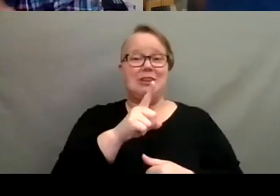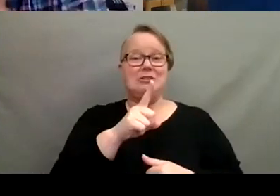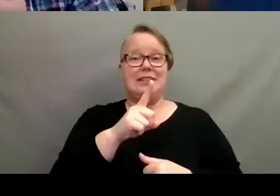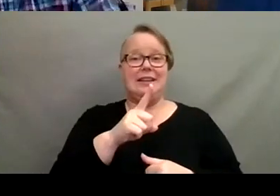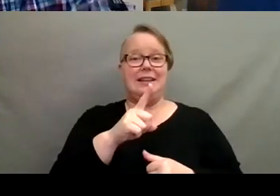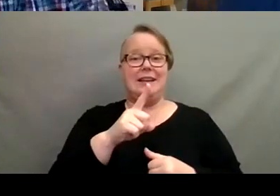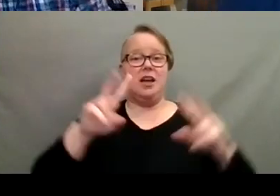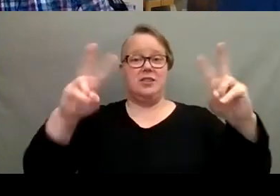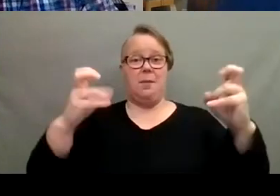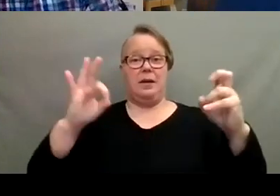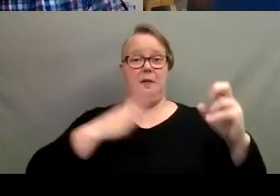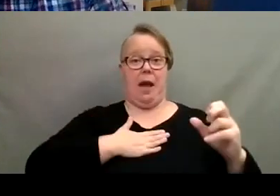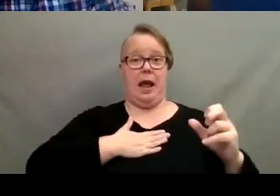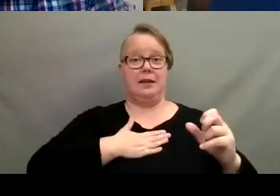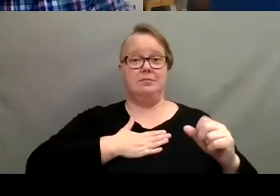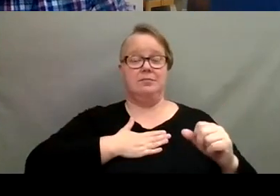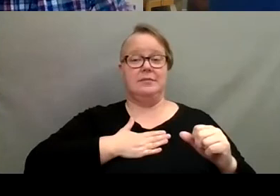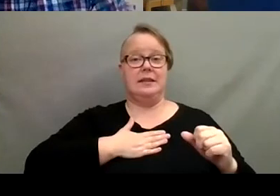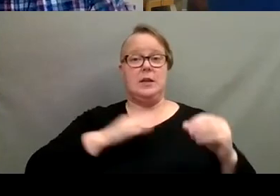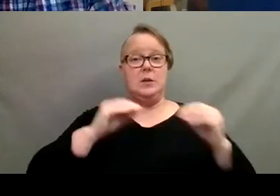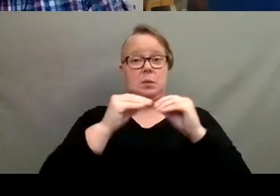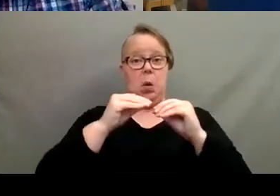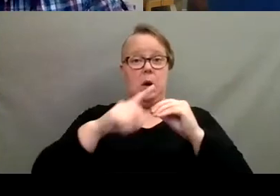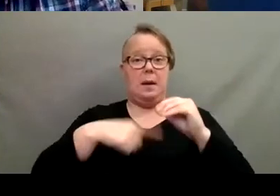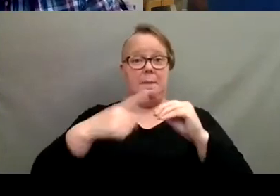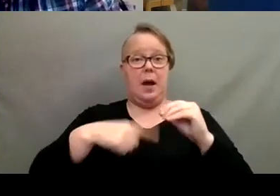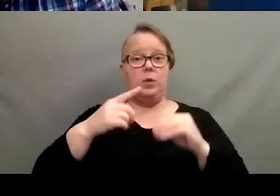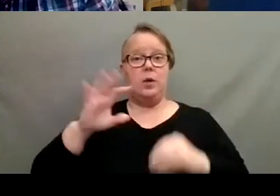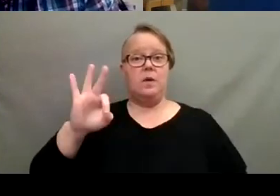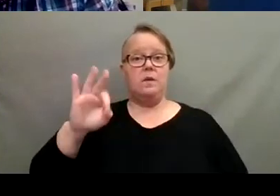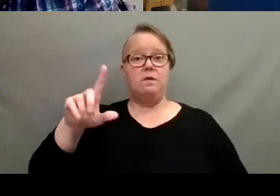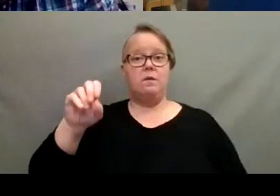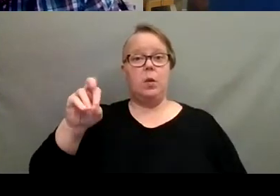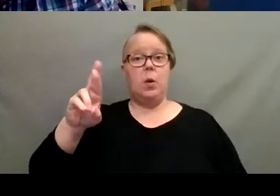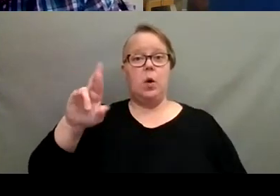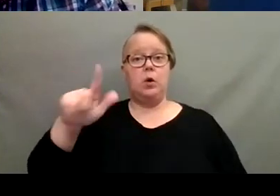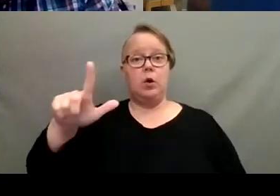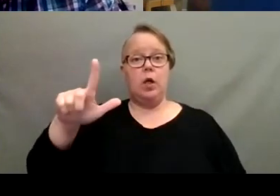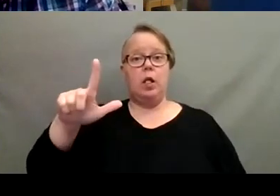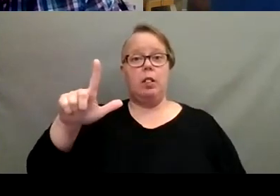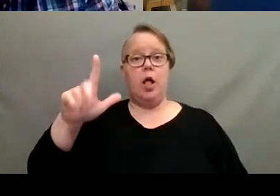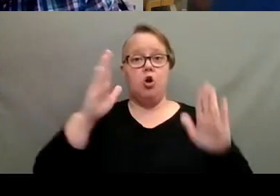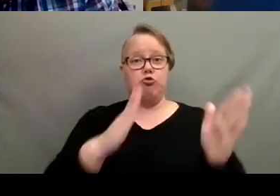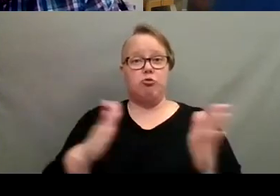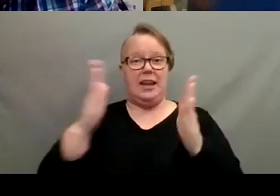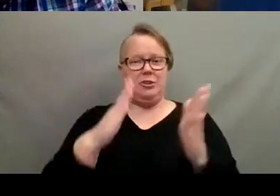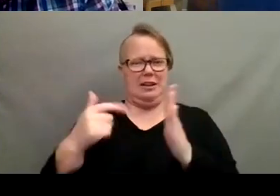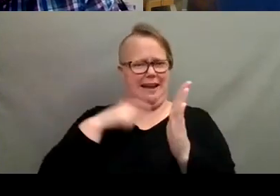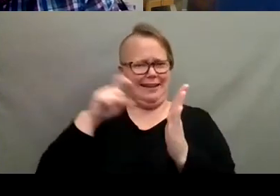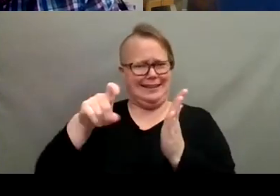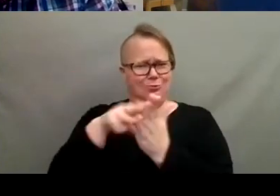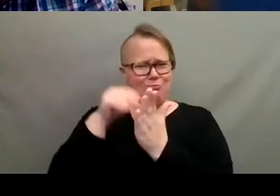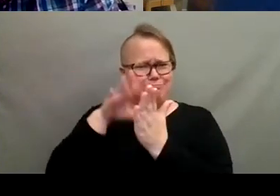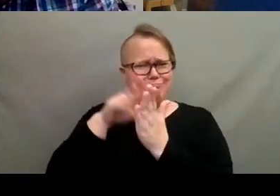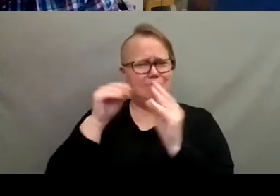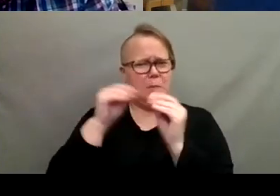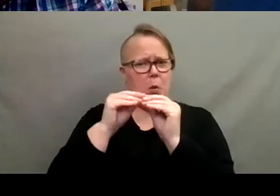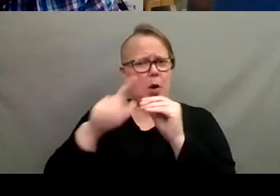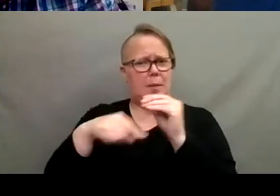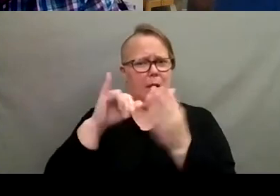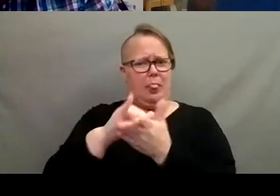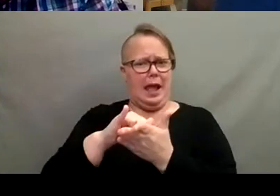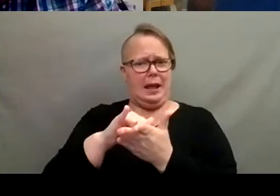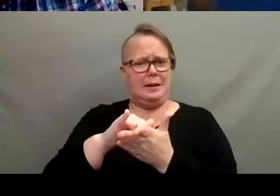a topic of mine. I'd love to hear is maybe more about floral ranging, because that's something that I need to learn more about that because I